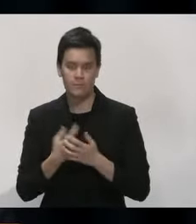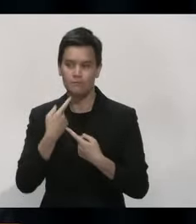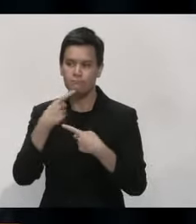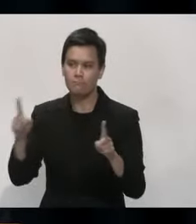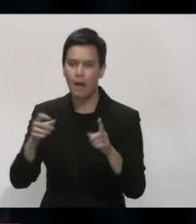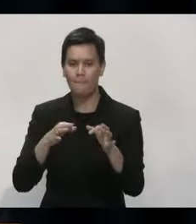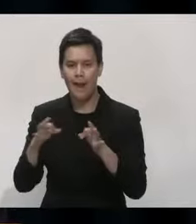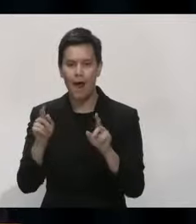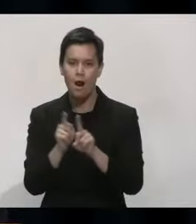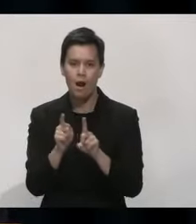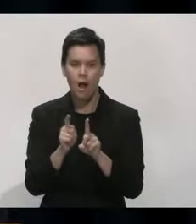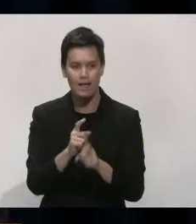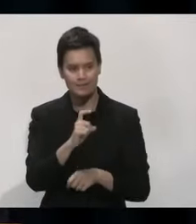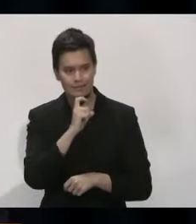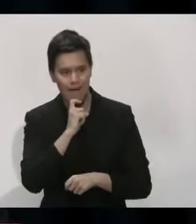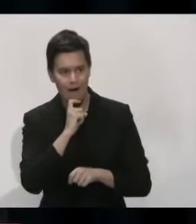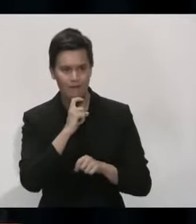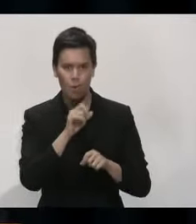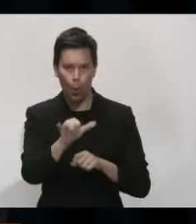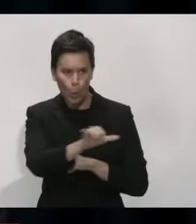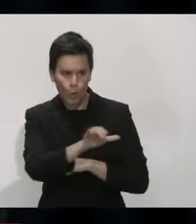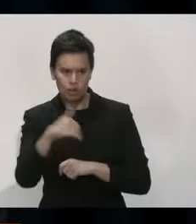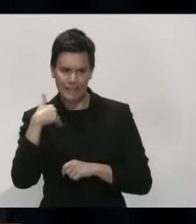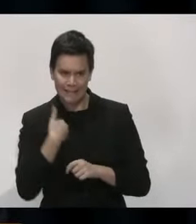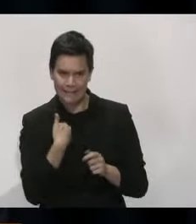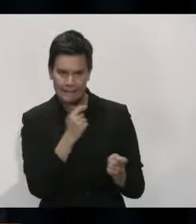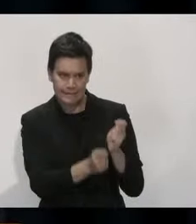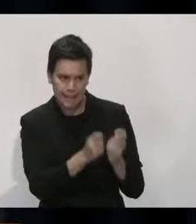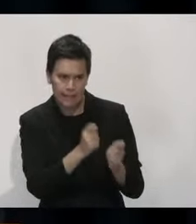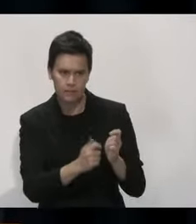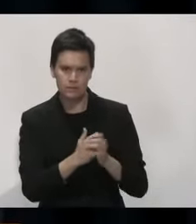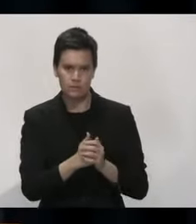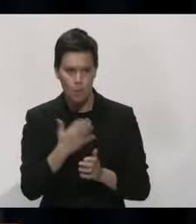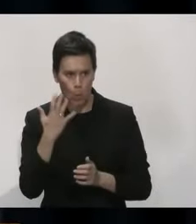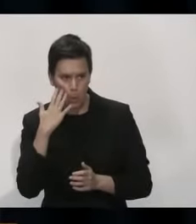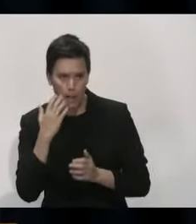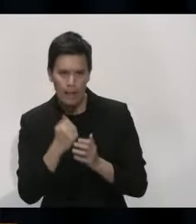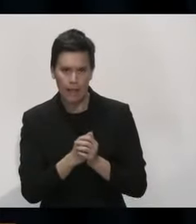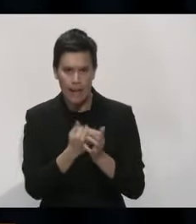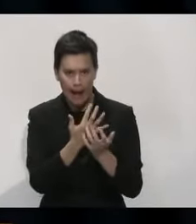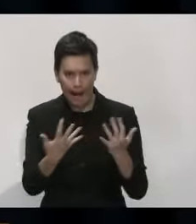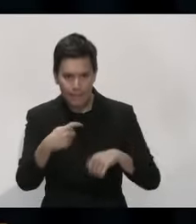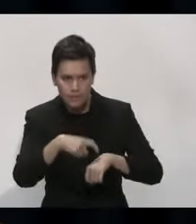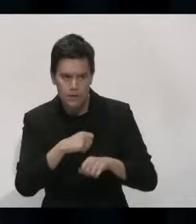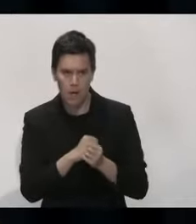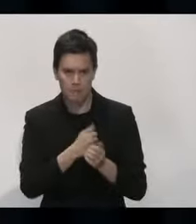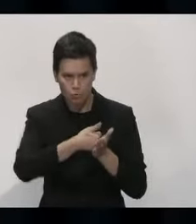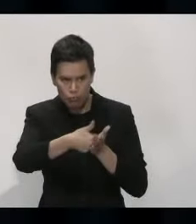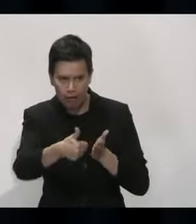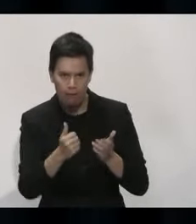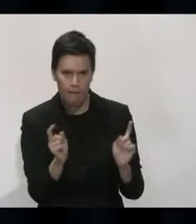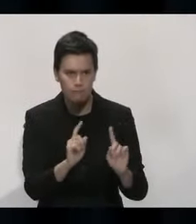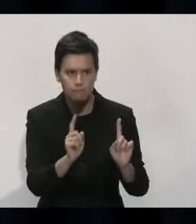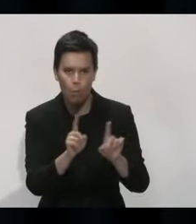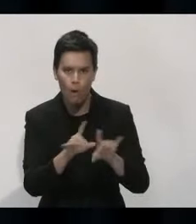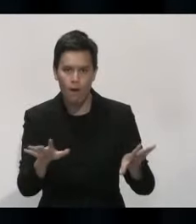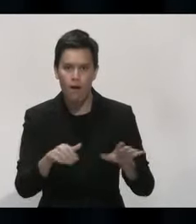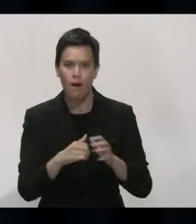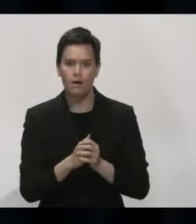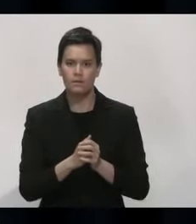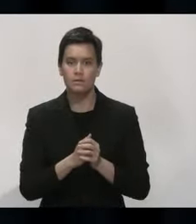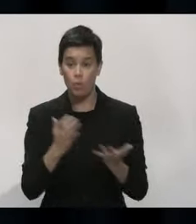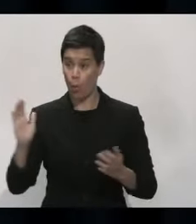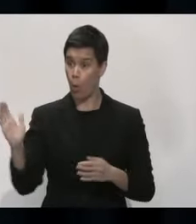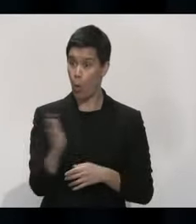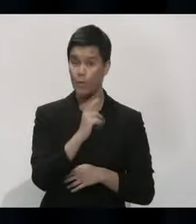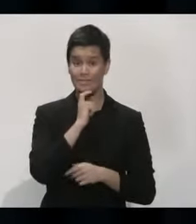basis and how frequently they will be tested. As I've indicated before, that will be based on a risk assessment for their roles. Those at